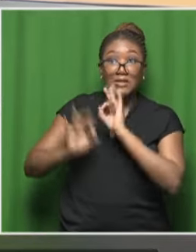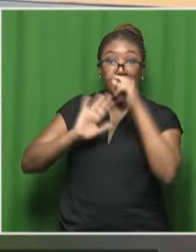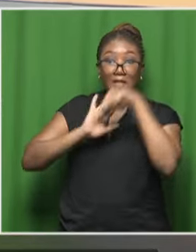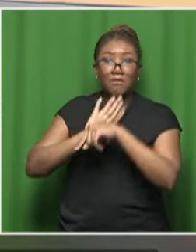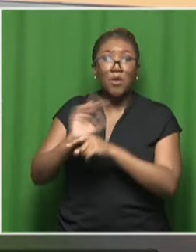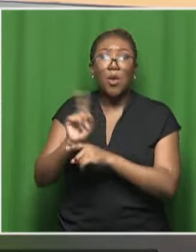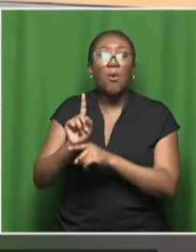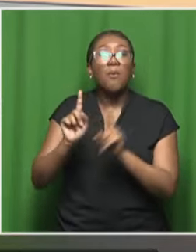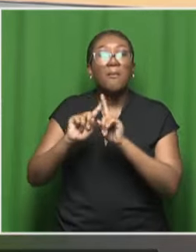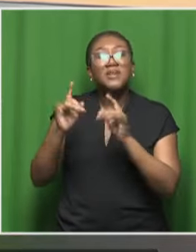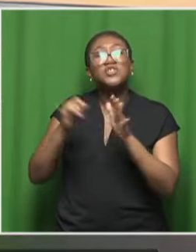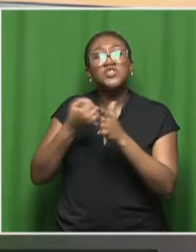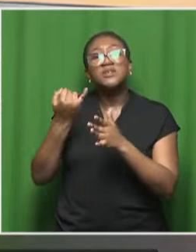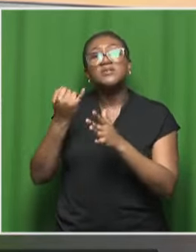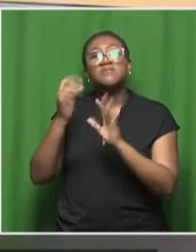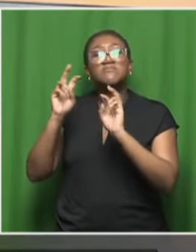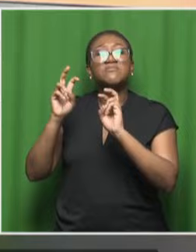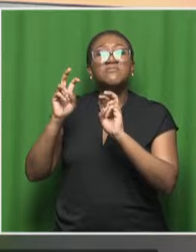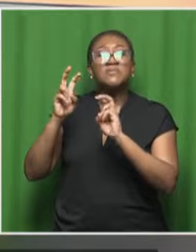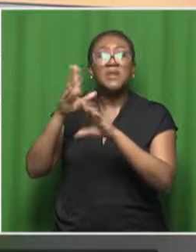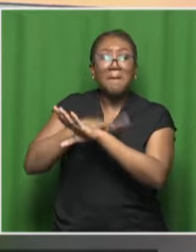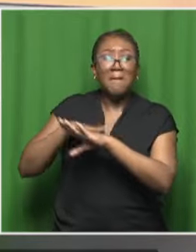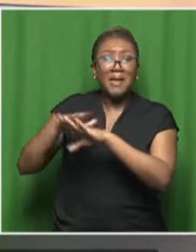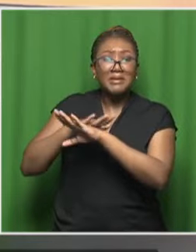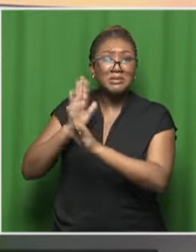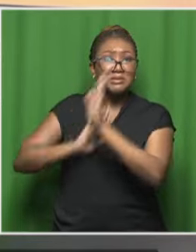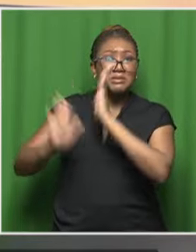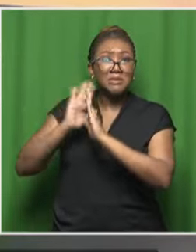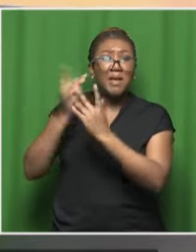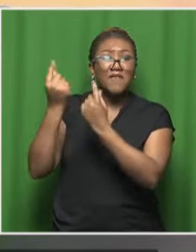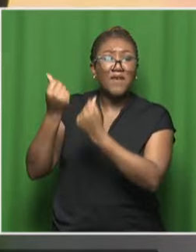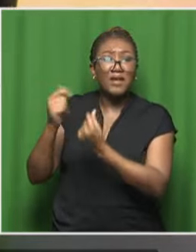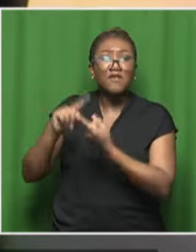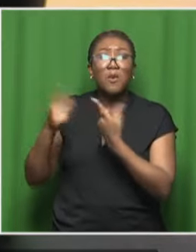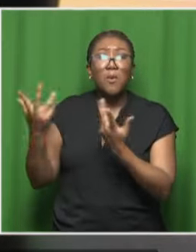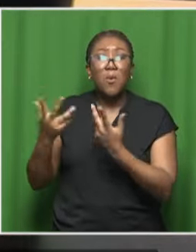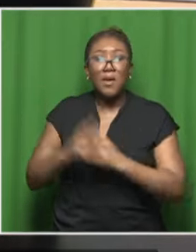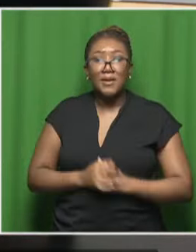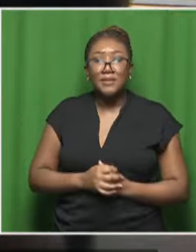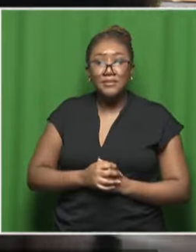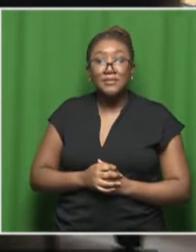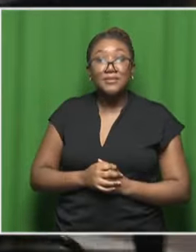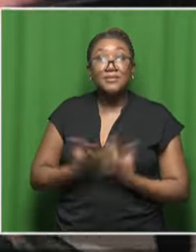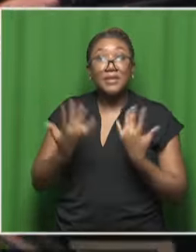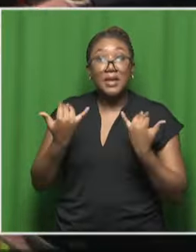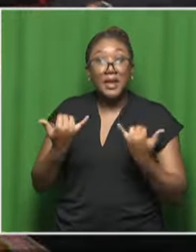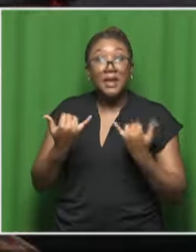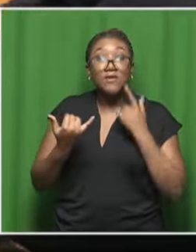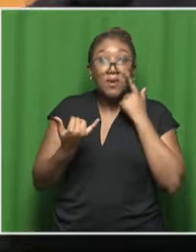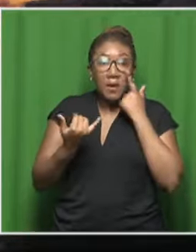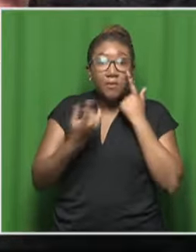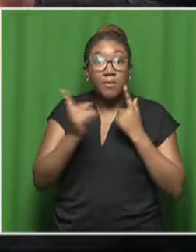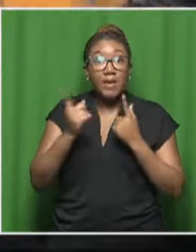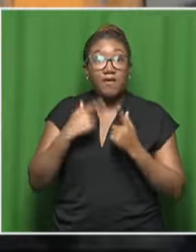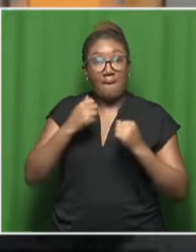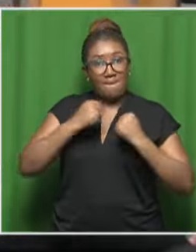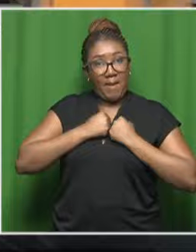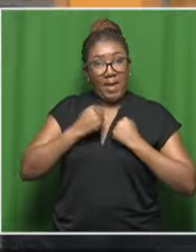from a financial point of view, do you have that backing? Yeah. So, initially, a lot of it was basically out of our own pockets.